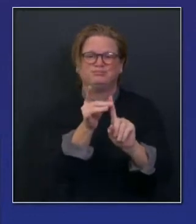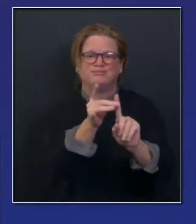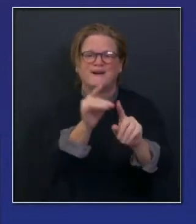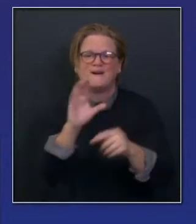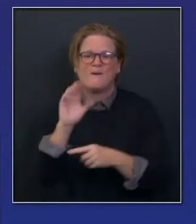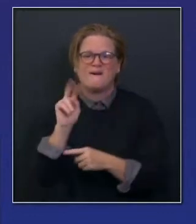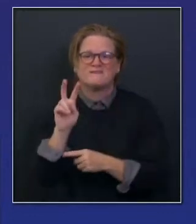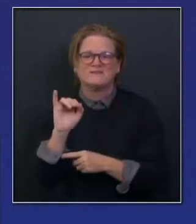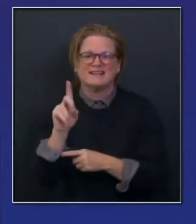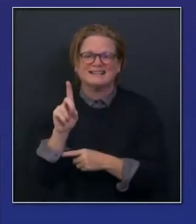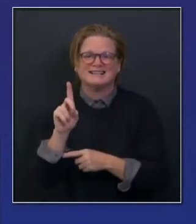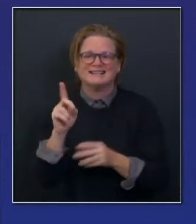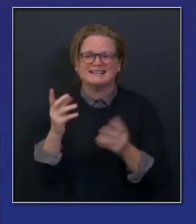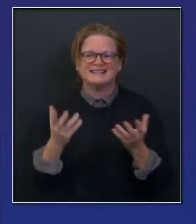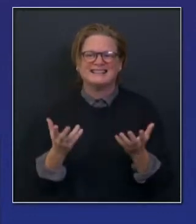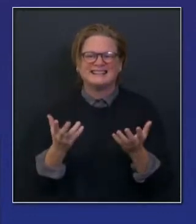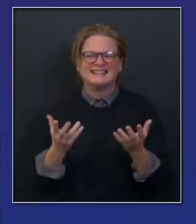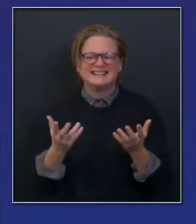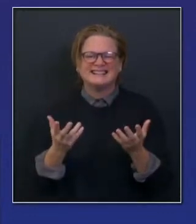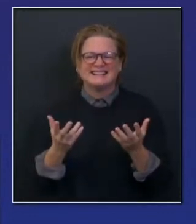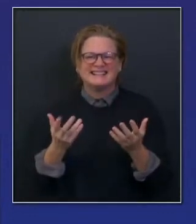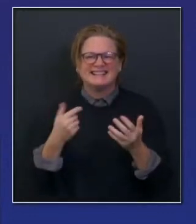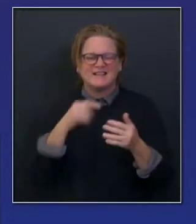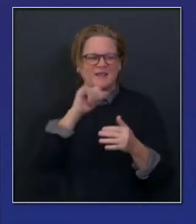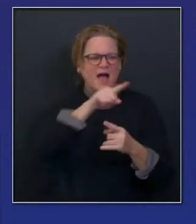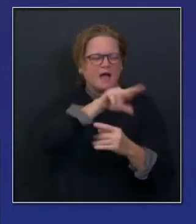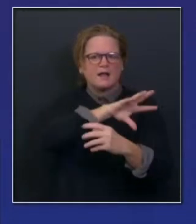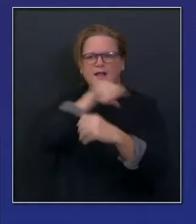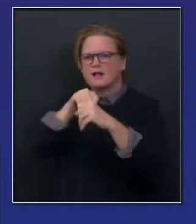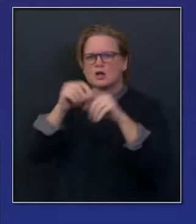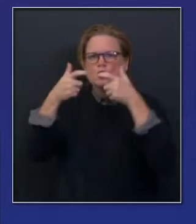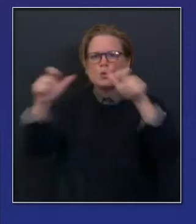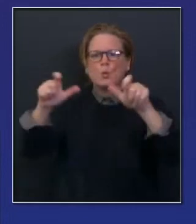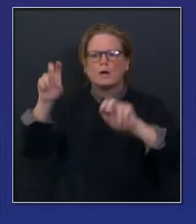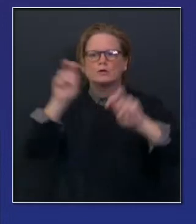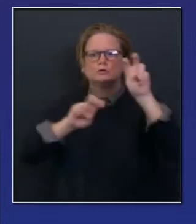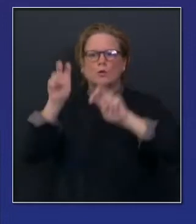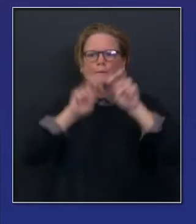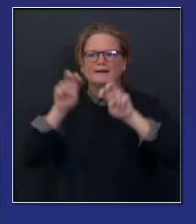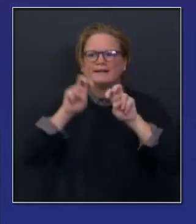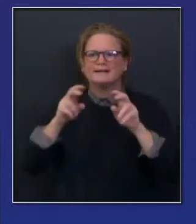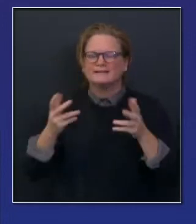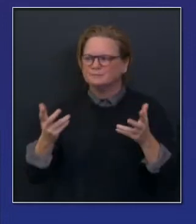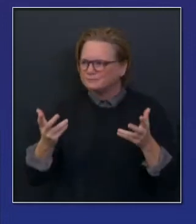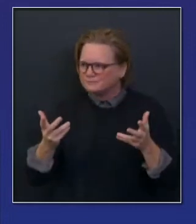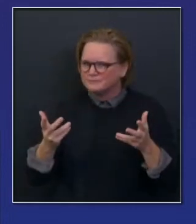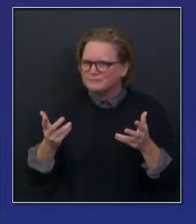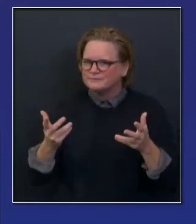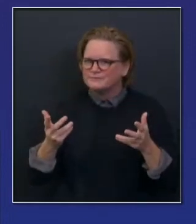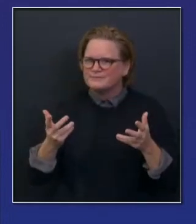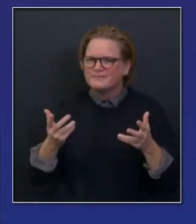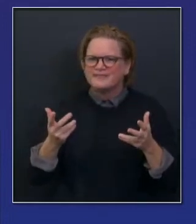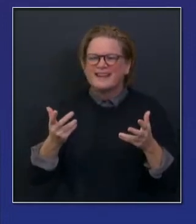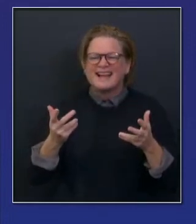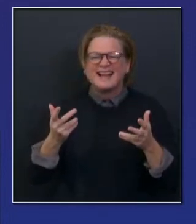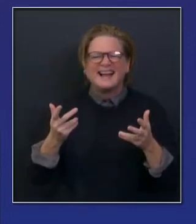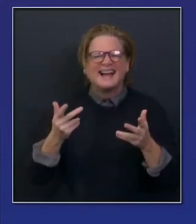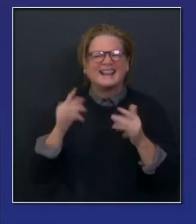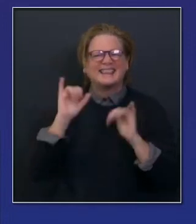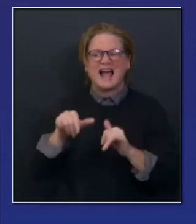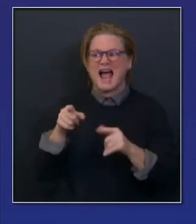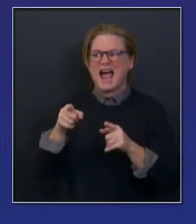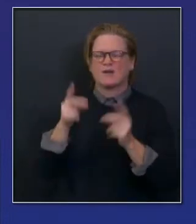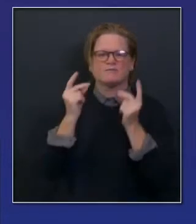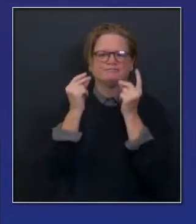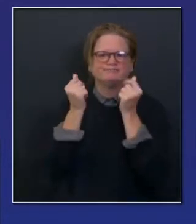put the lives of those that participated at risk. And it's not an exaggeration at all. It wasn't just the kids